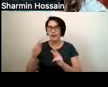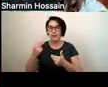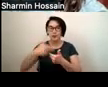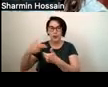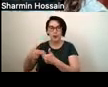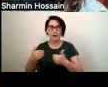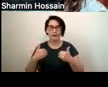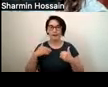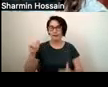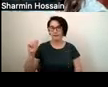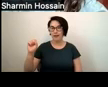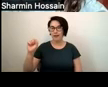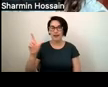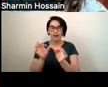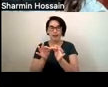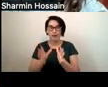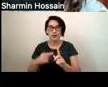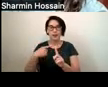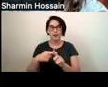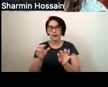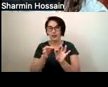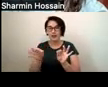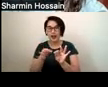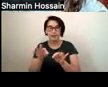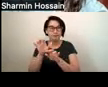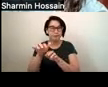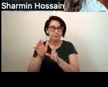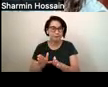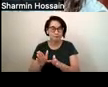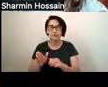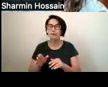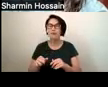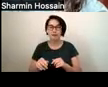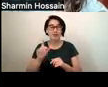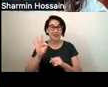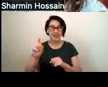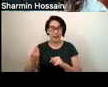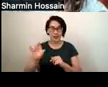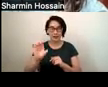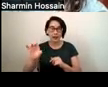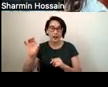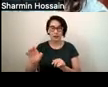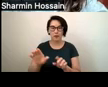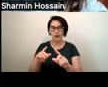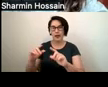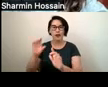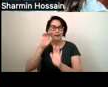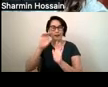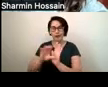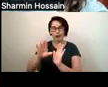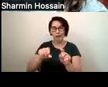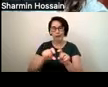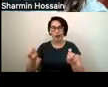ASL and captioning available as well. So please make sure you click on captioning if you need that access